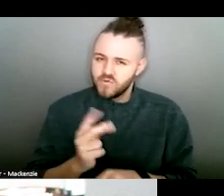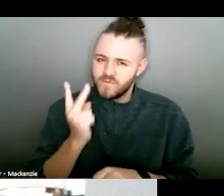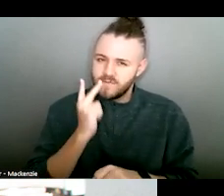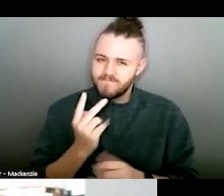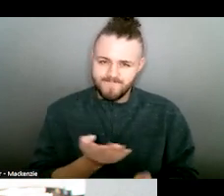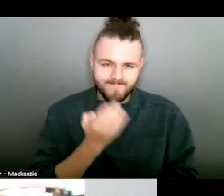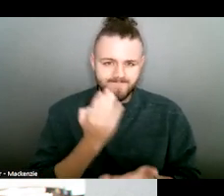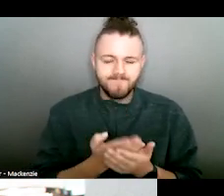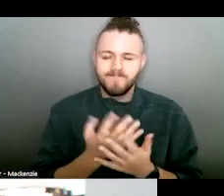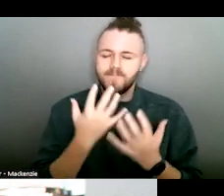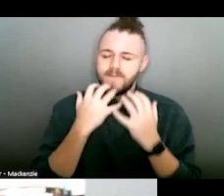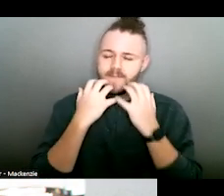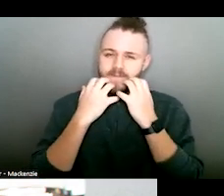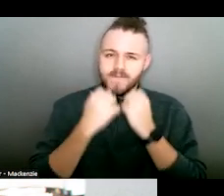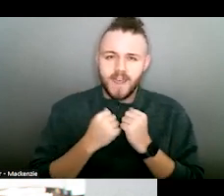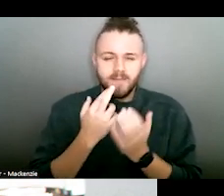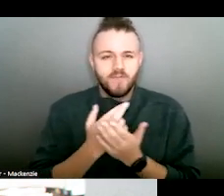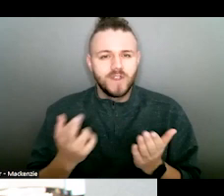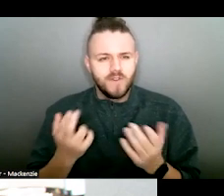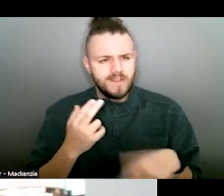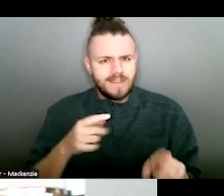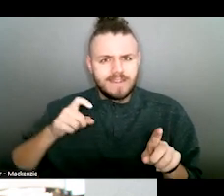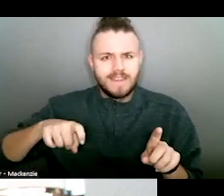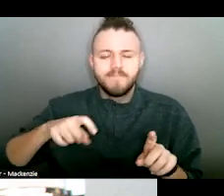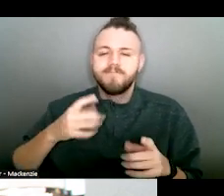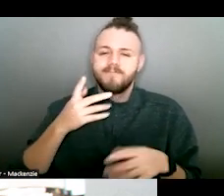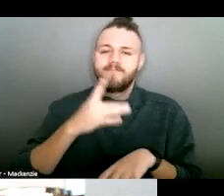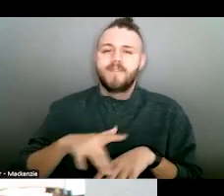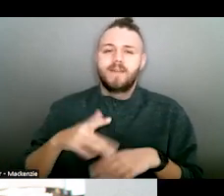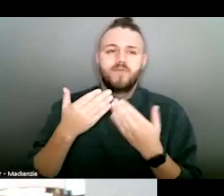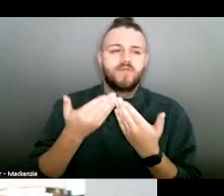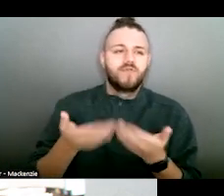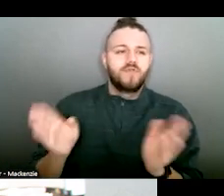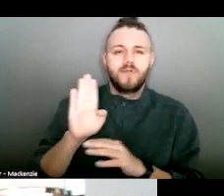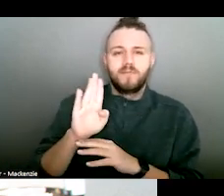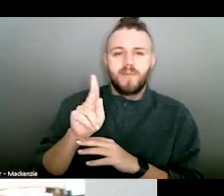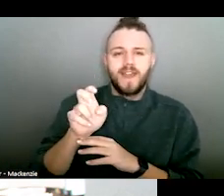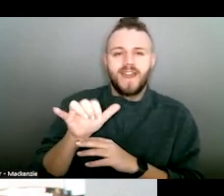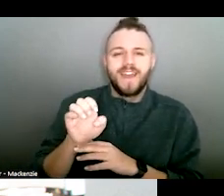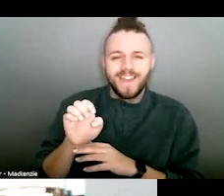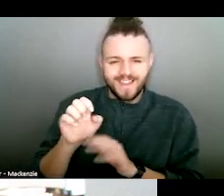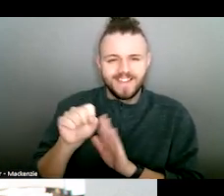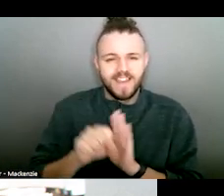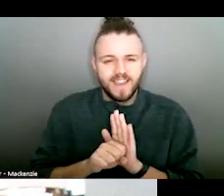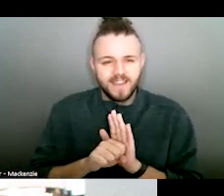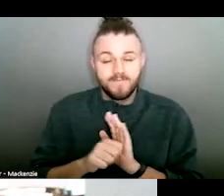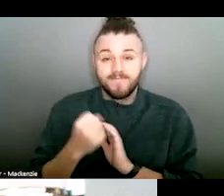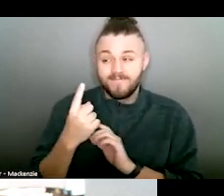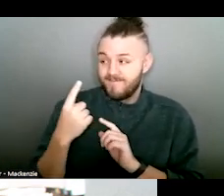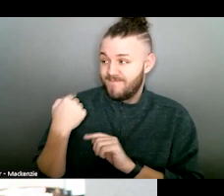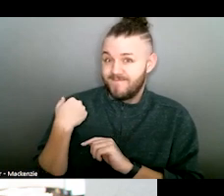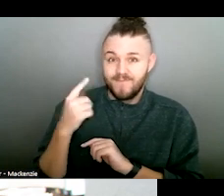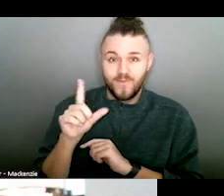to see these very valuable resources that they need are available throughout the Buckeye State. In 2019,